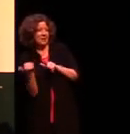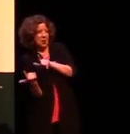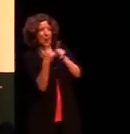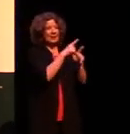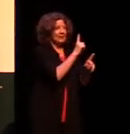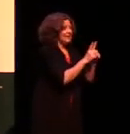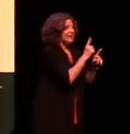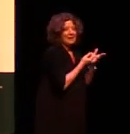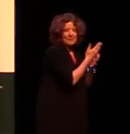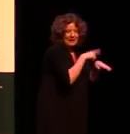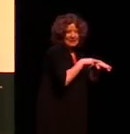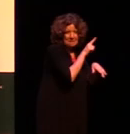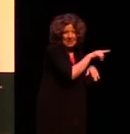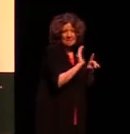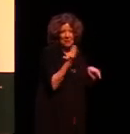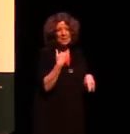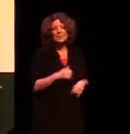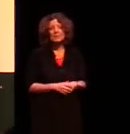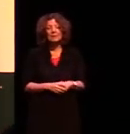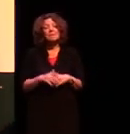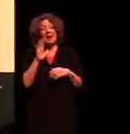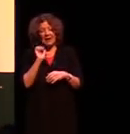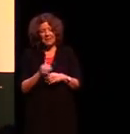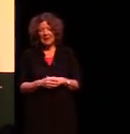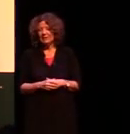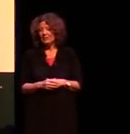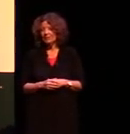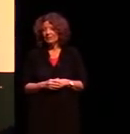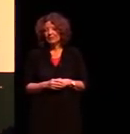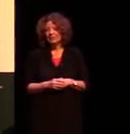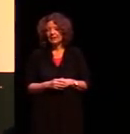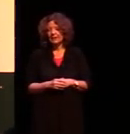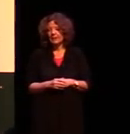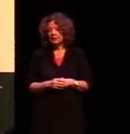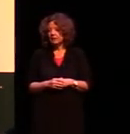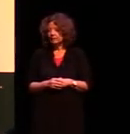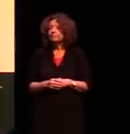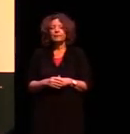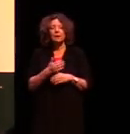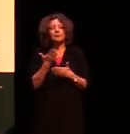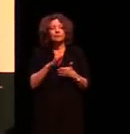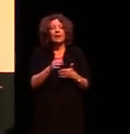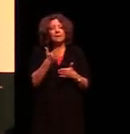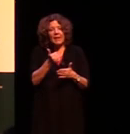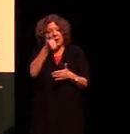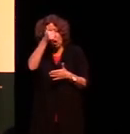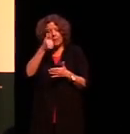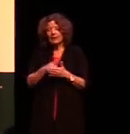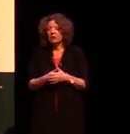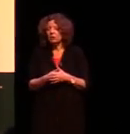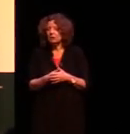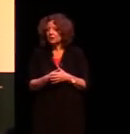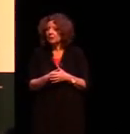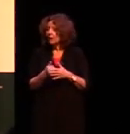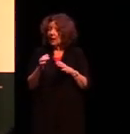spending a bit of time. But anyways, before I give the welcome, I'd just like to acknowledge the organisers that